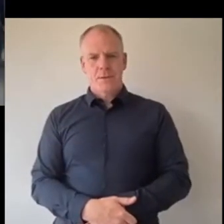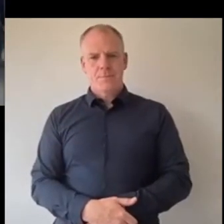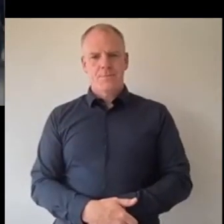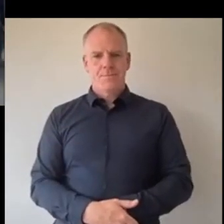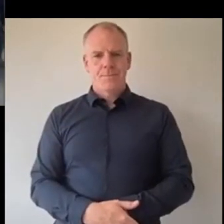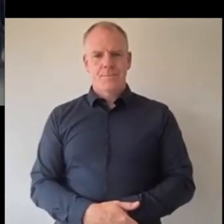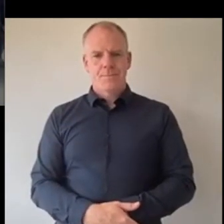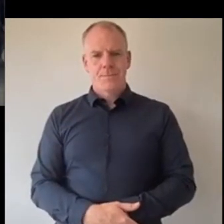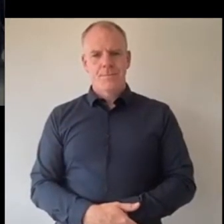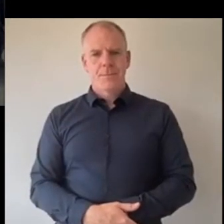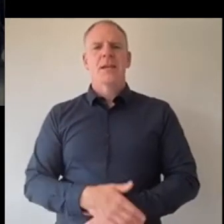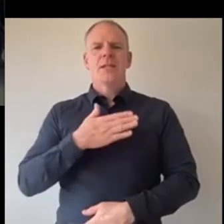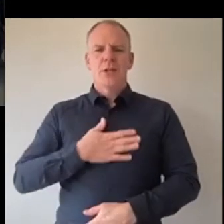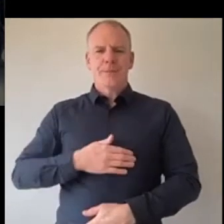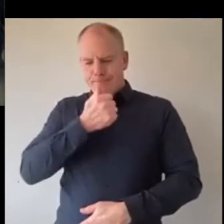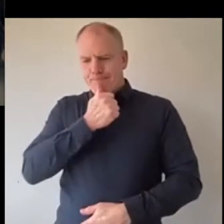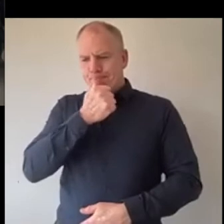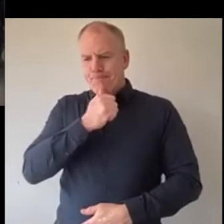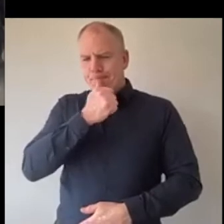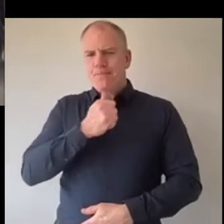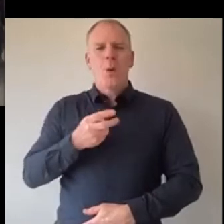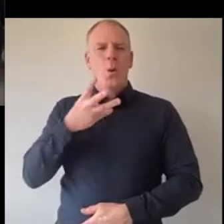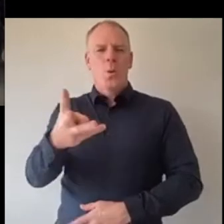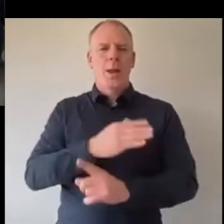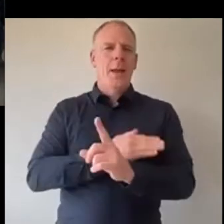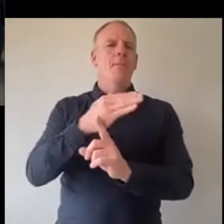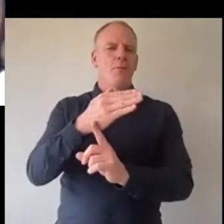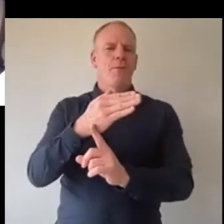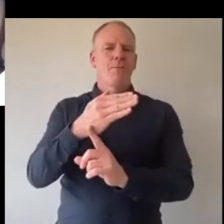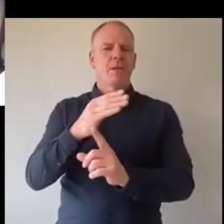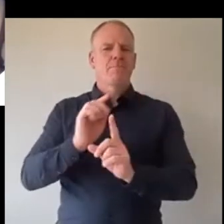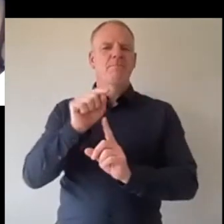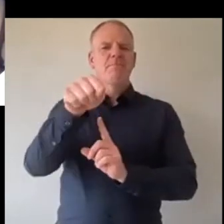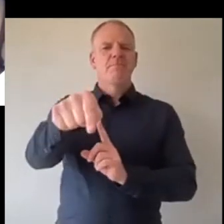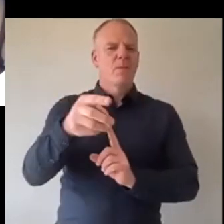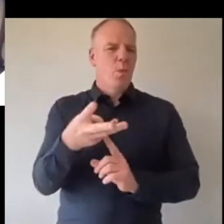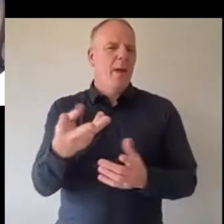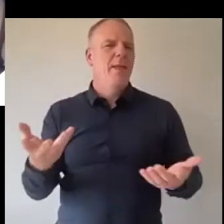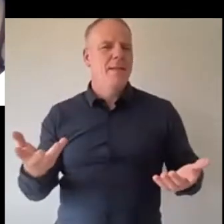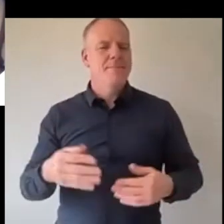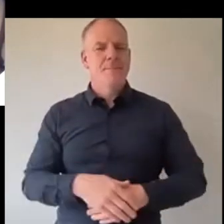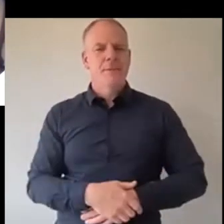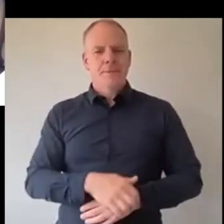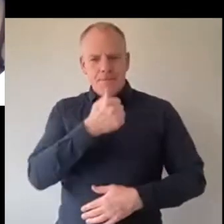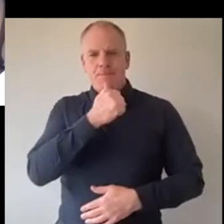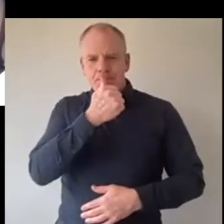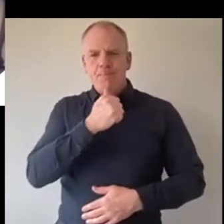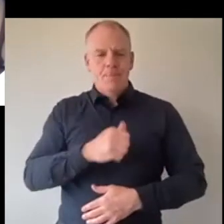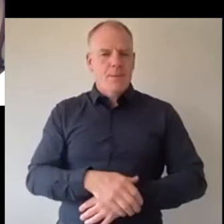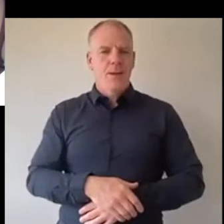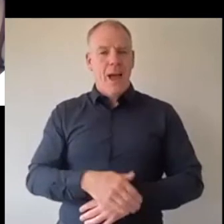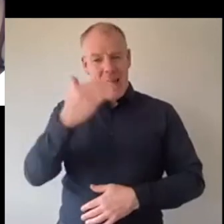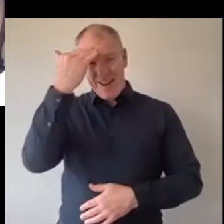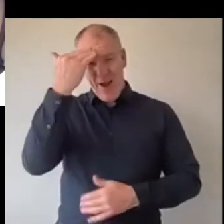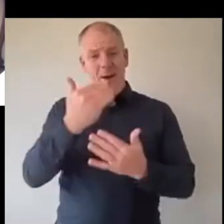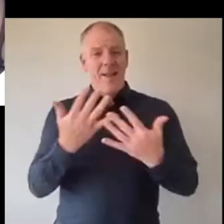um just stick through it it'll get better eventually yeah it will so I I know that's that's the thing a lot of